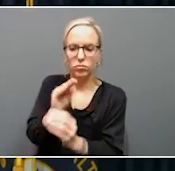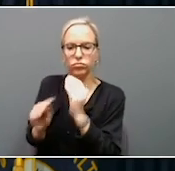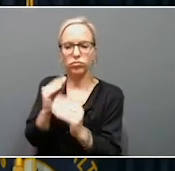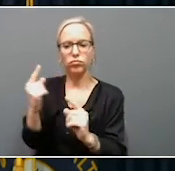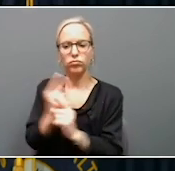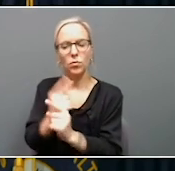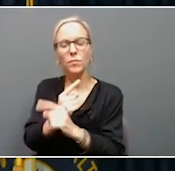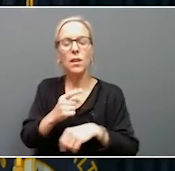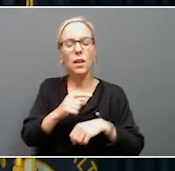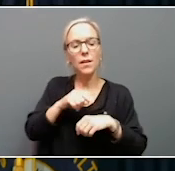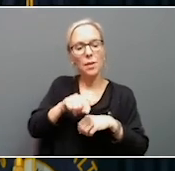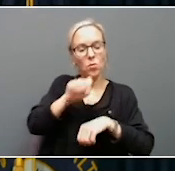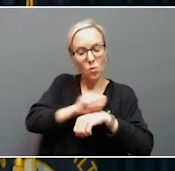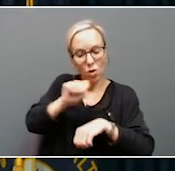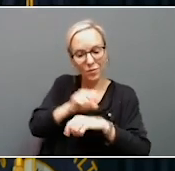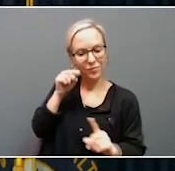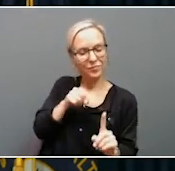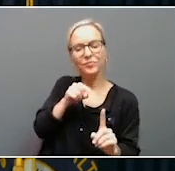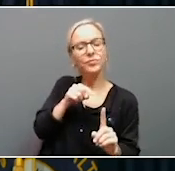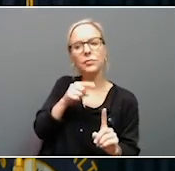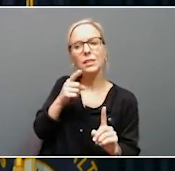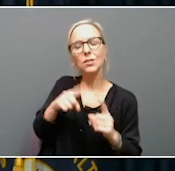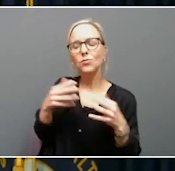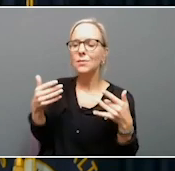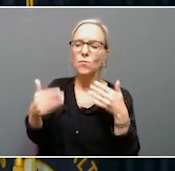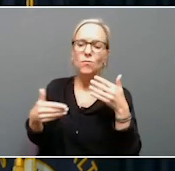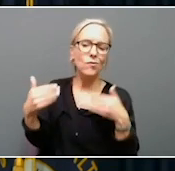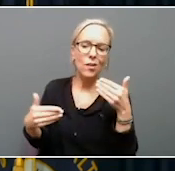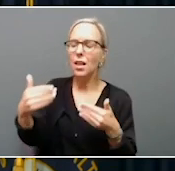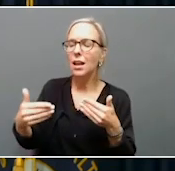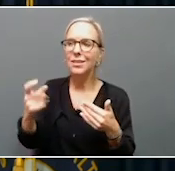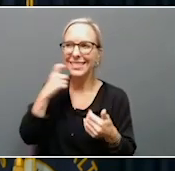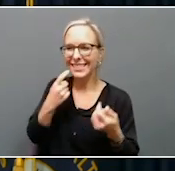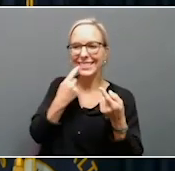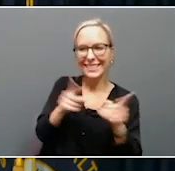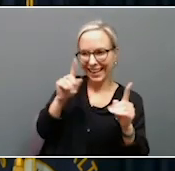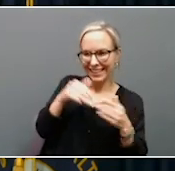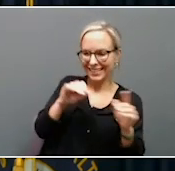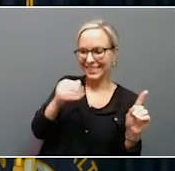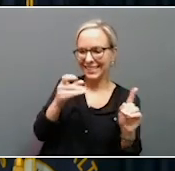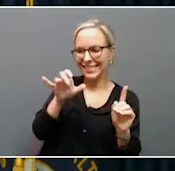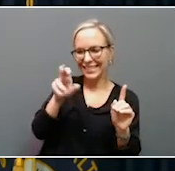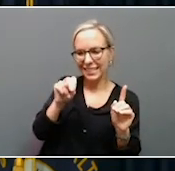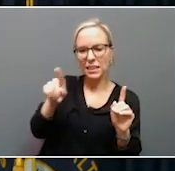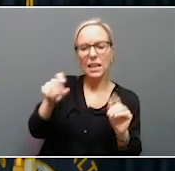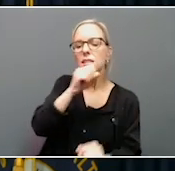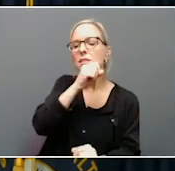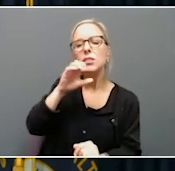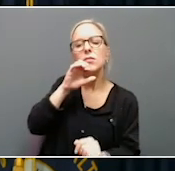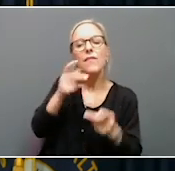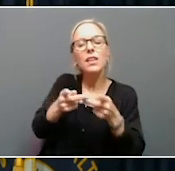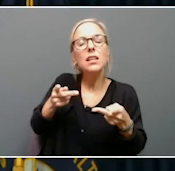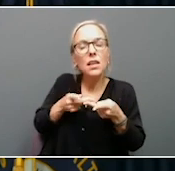has to always be moving forward. You we just made announcements in Jackson. They had a senior living facility where